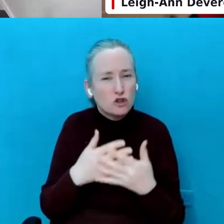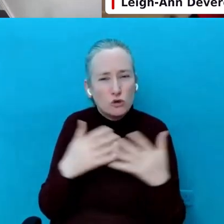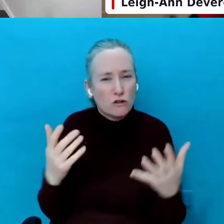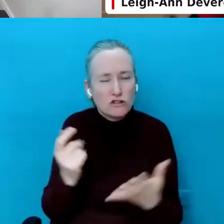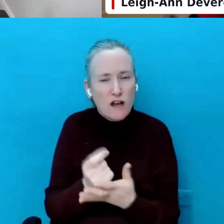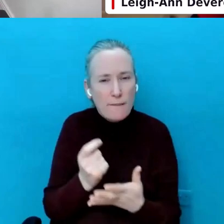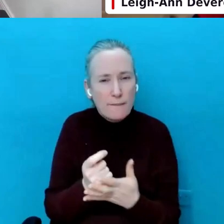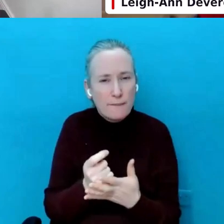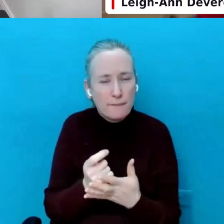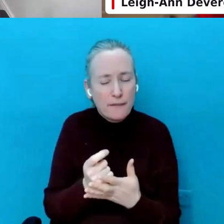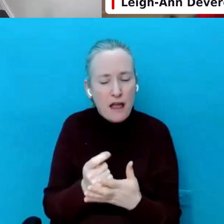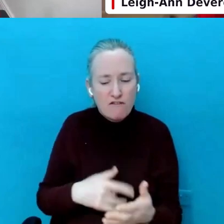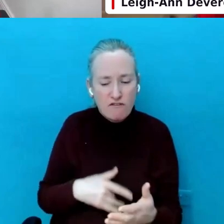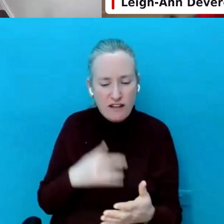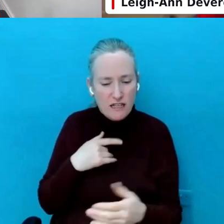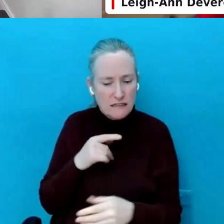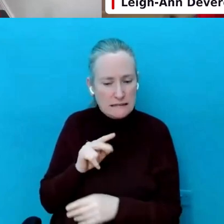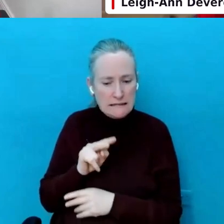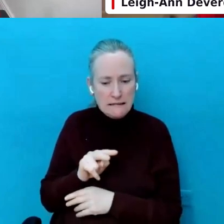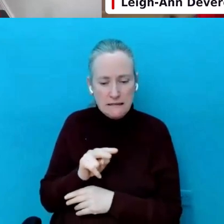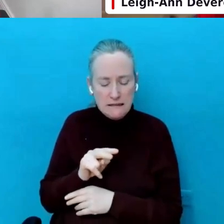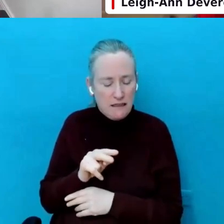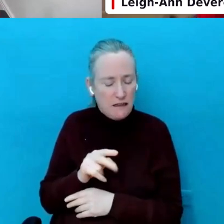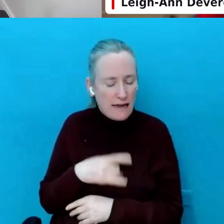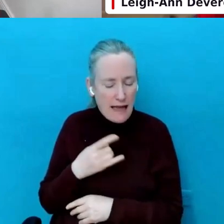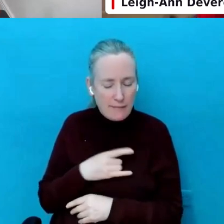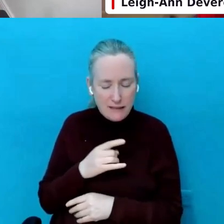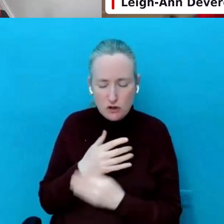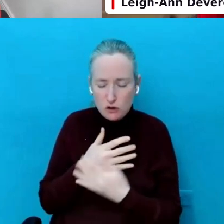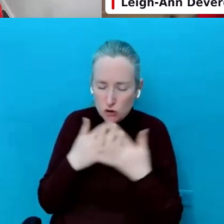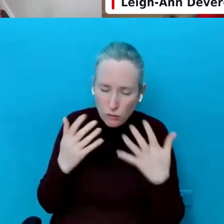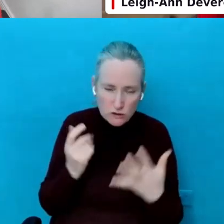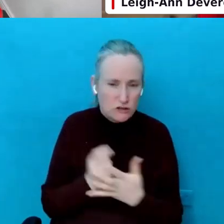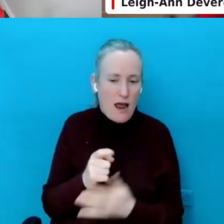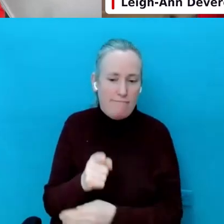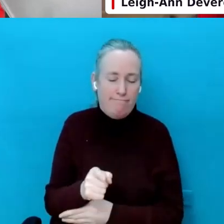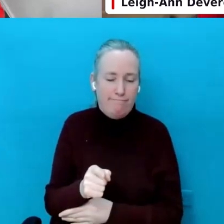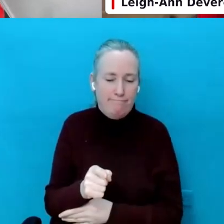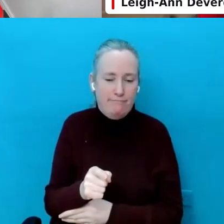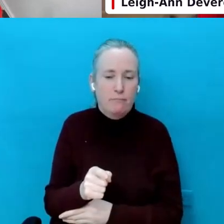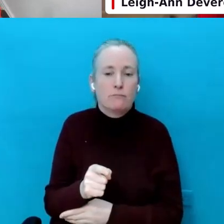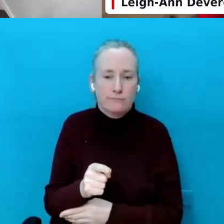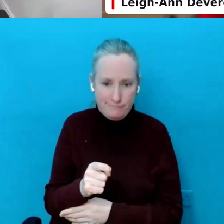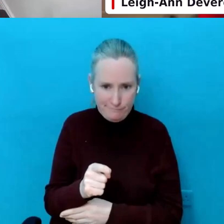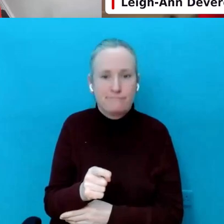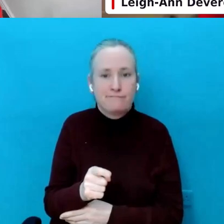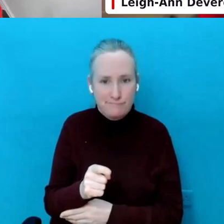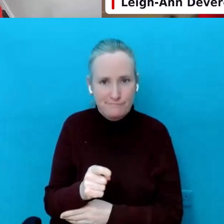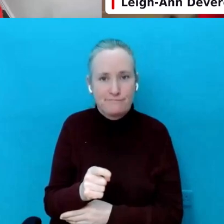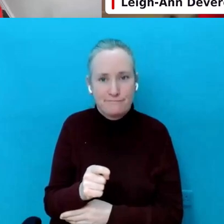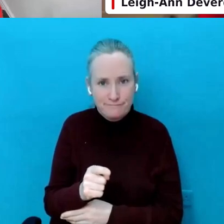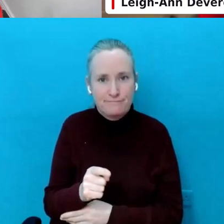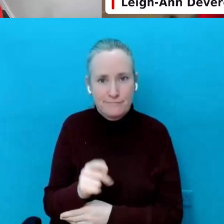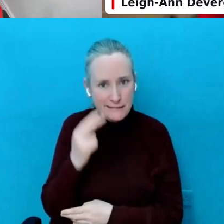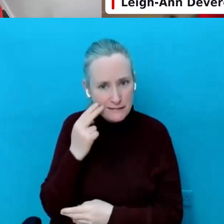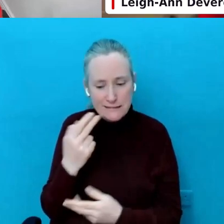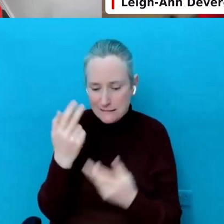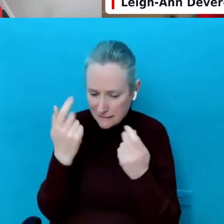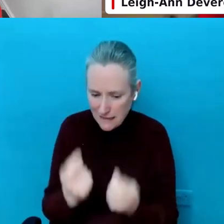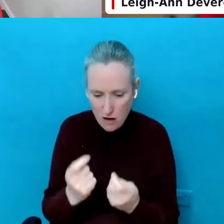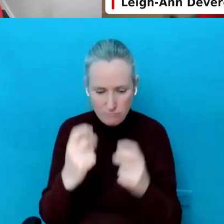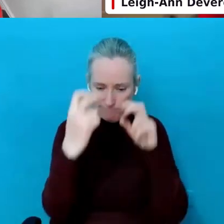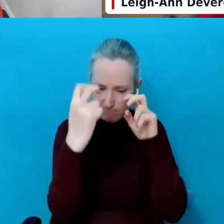not comfortable with how much time they're spending online. This is where you need to take it to the next level and sit down with them